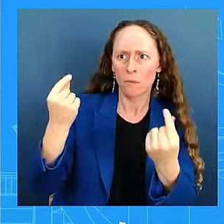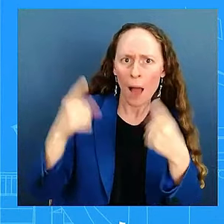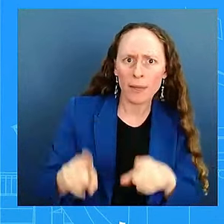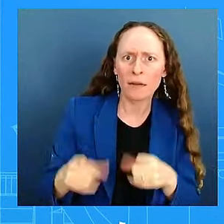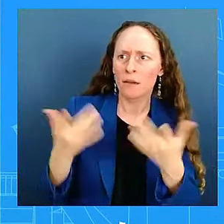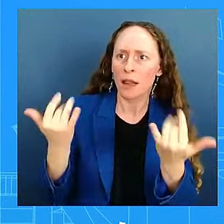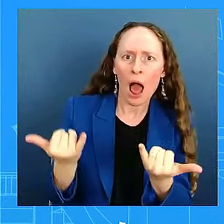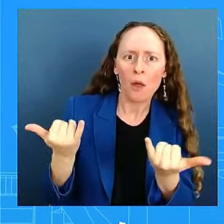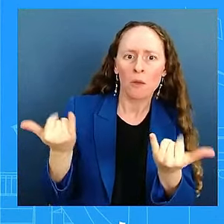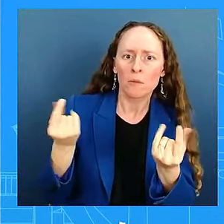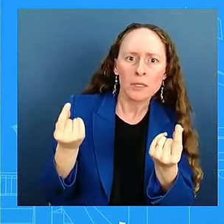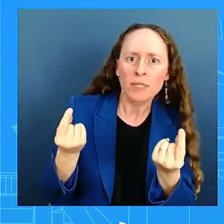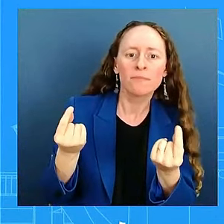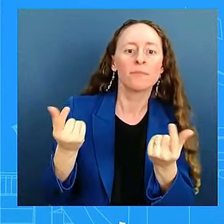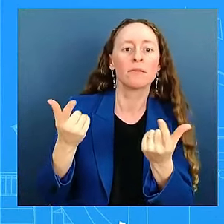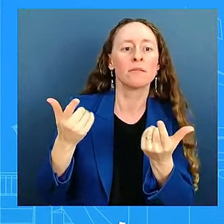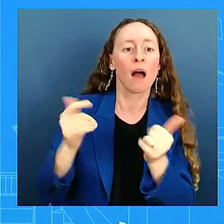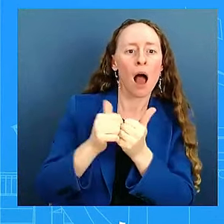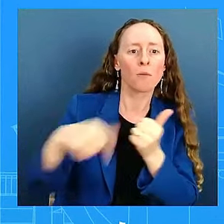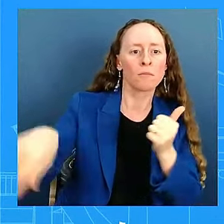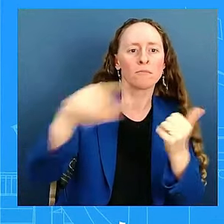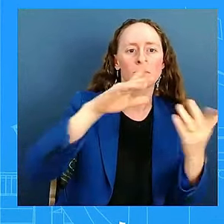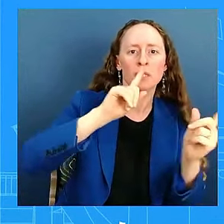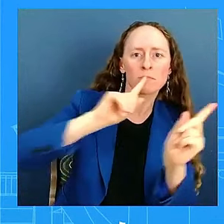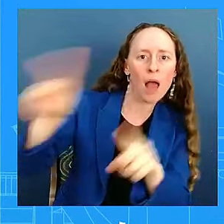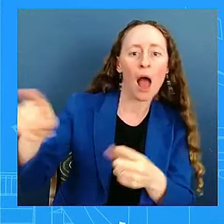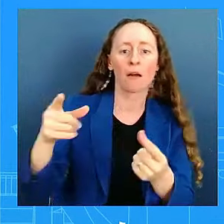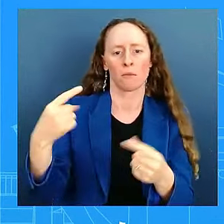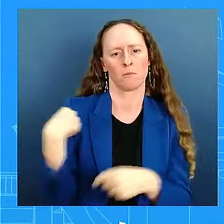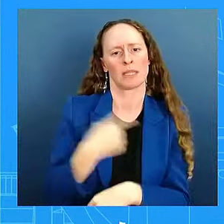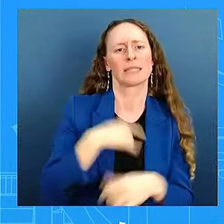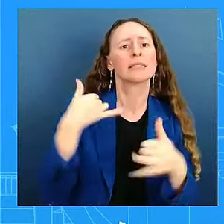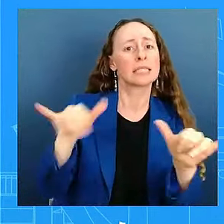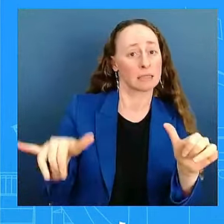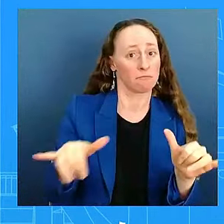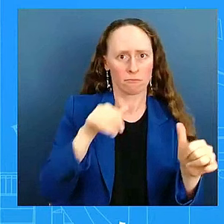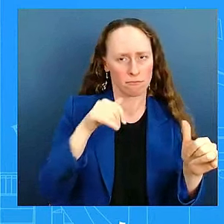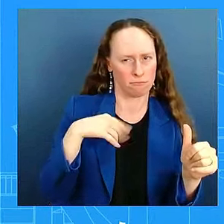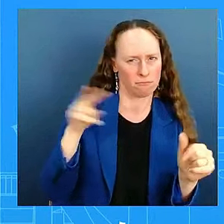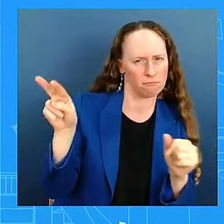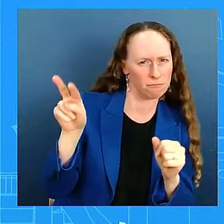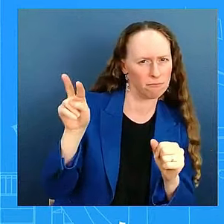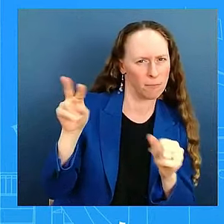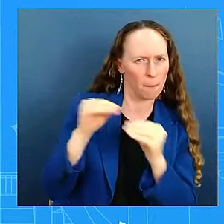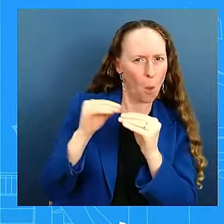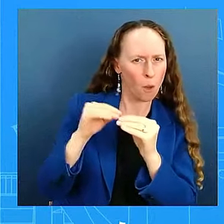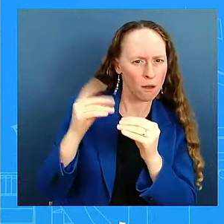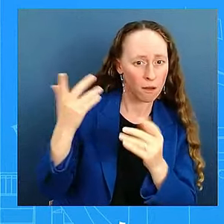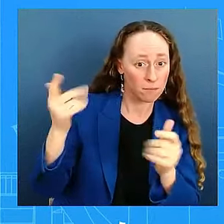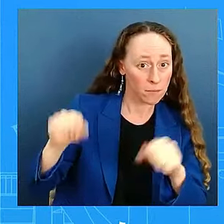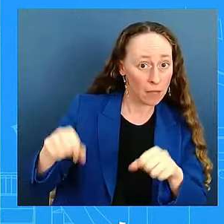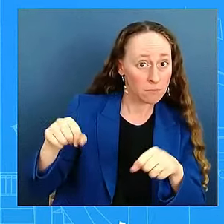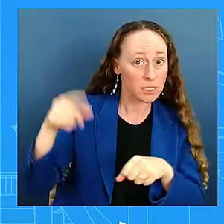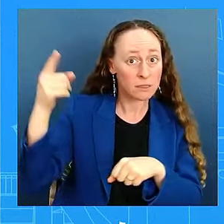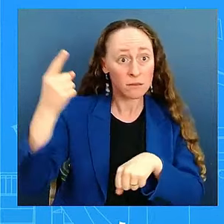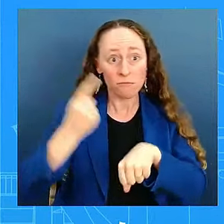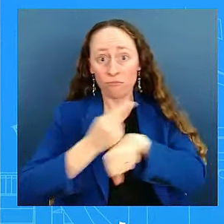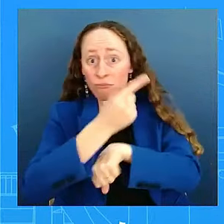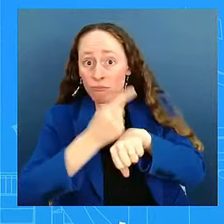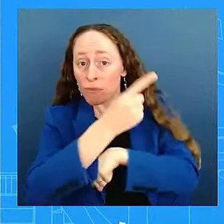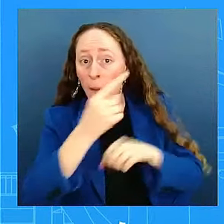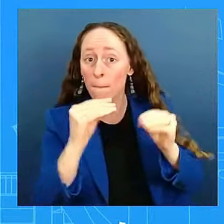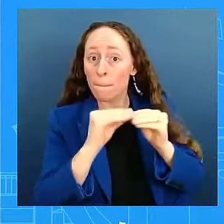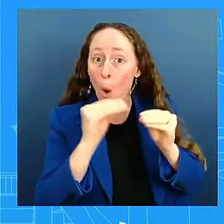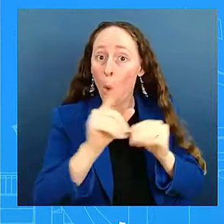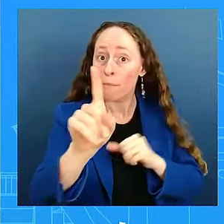monitor for further threats and attacks from Iran and its proxies. We are particularly focused on protecting U.S. service members